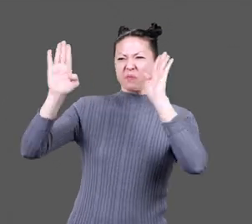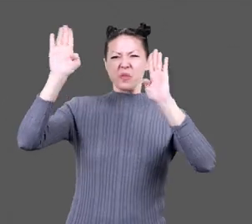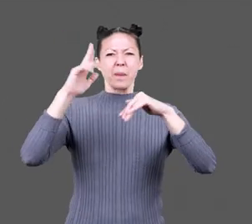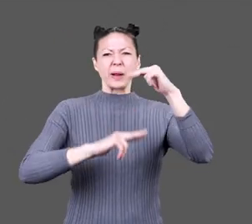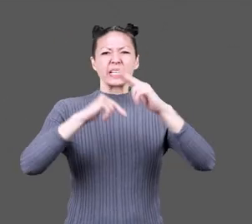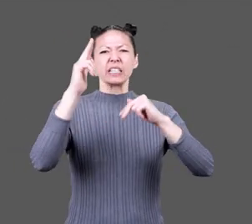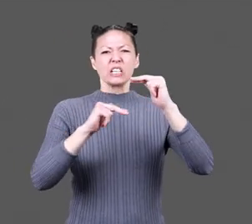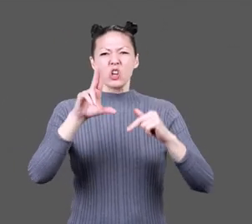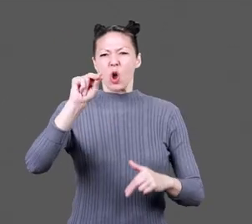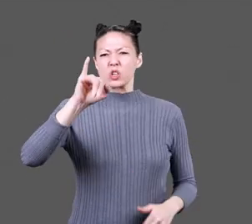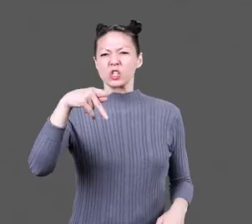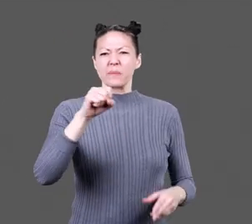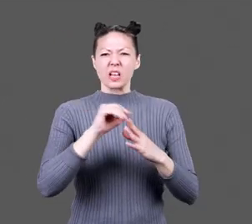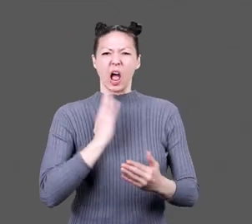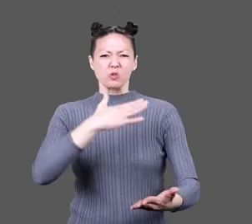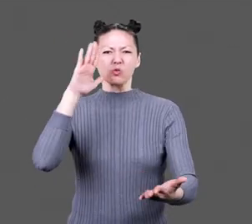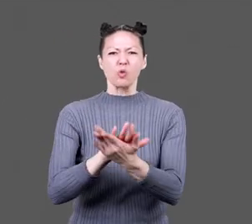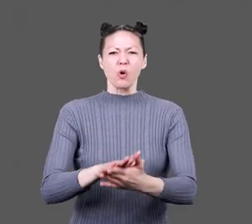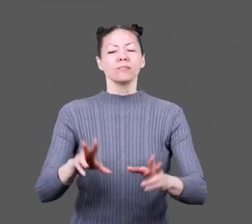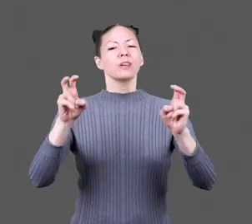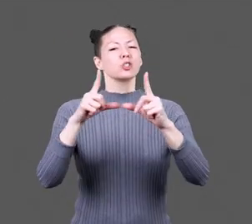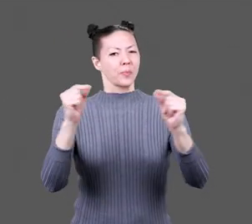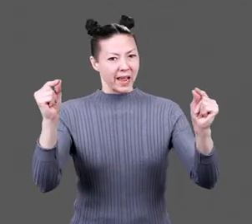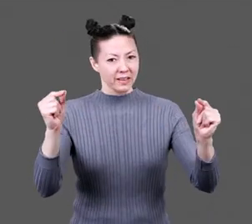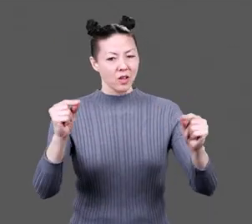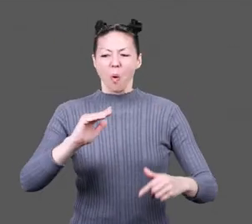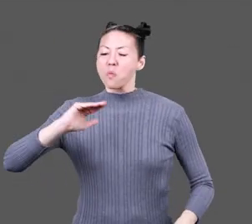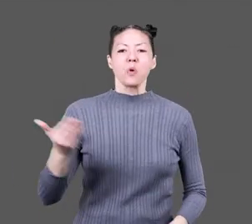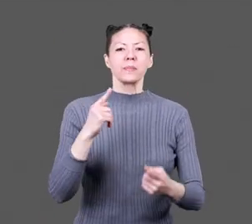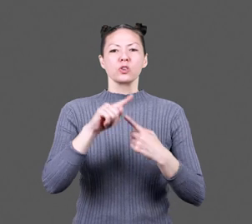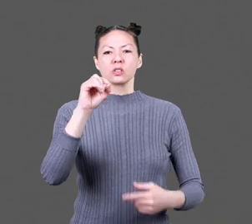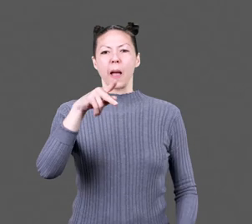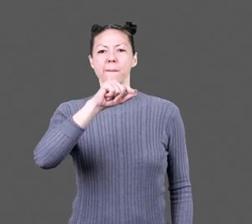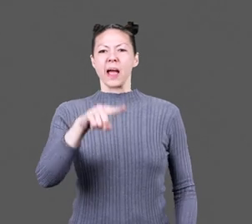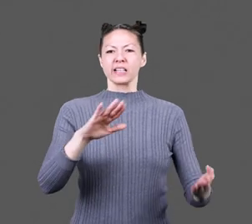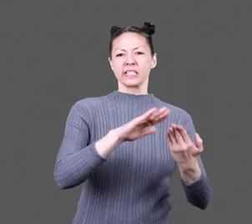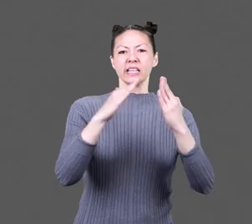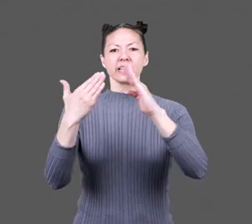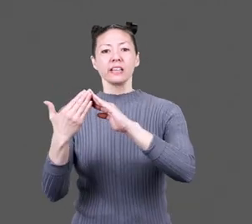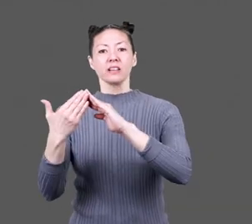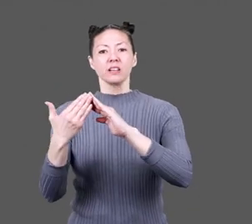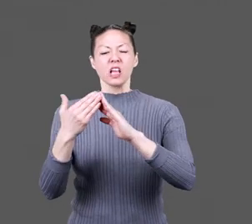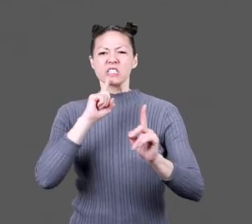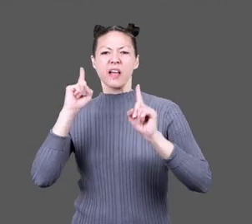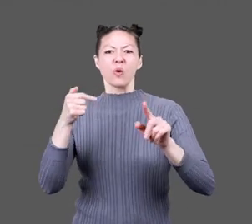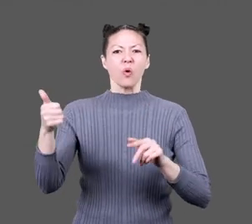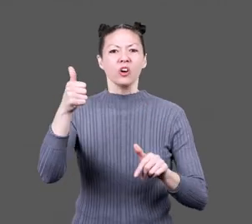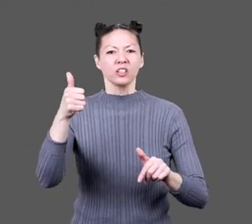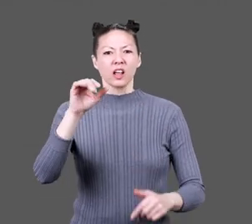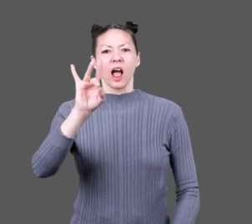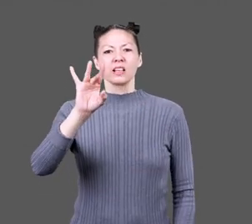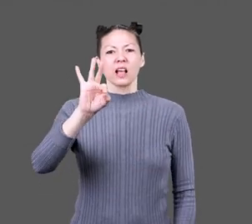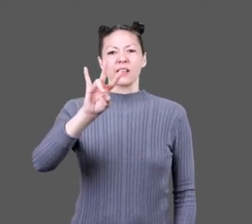hang over the buildings. No Japs in our schools. Japanese. Welcome to Topaz City. Executive